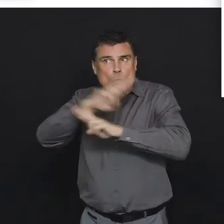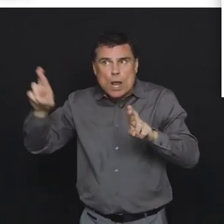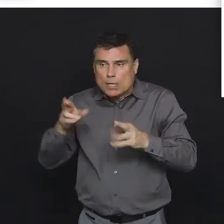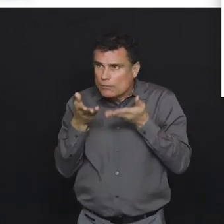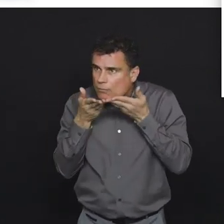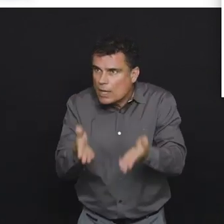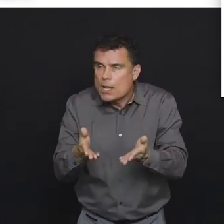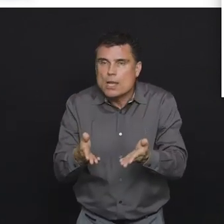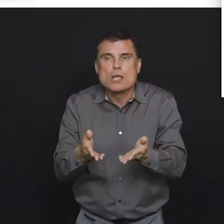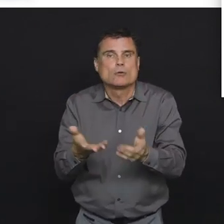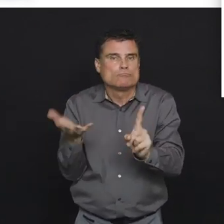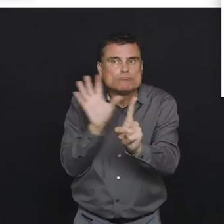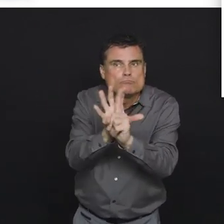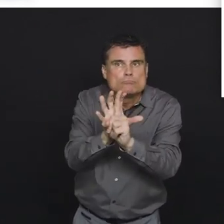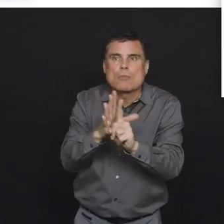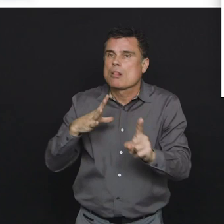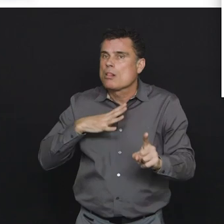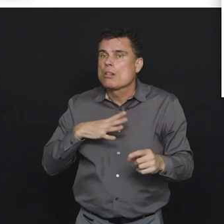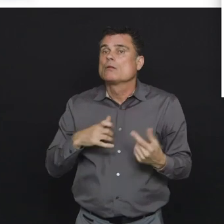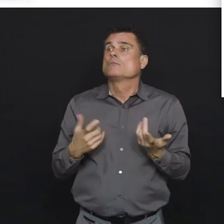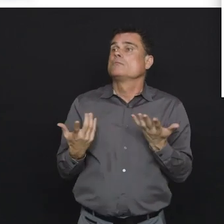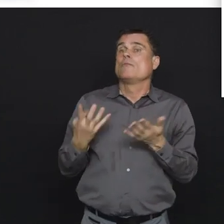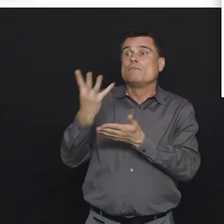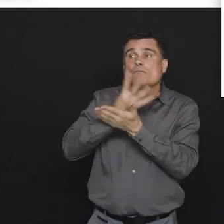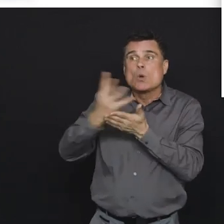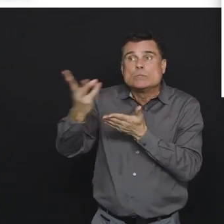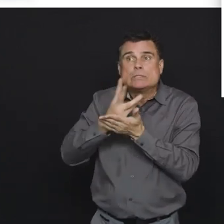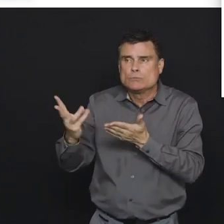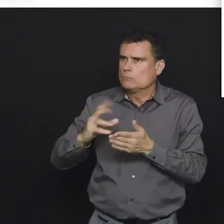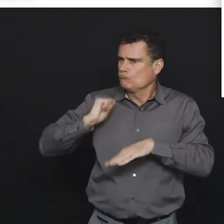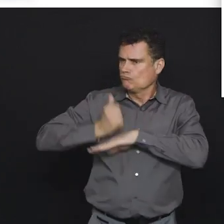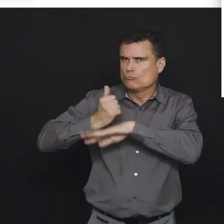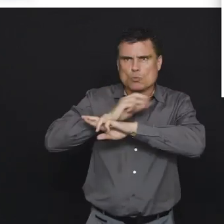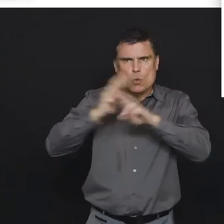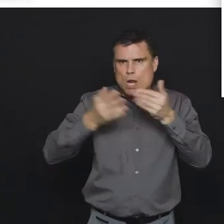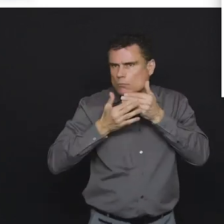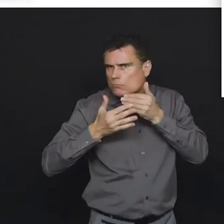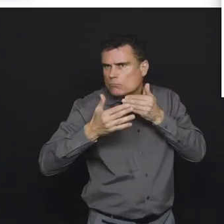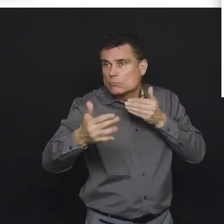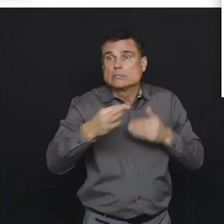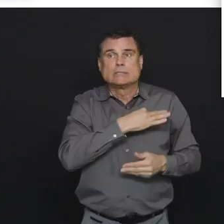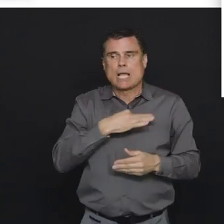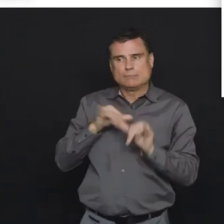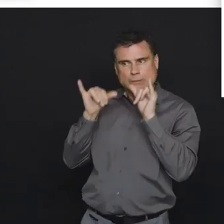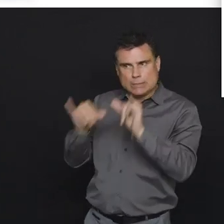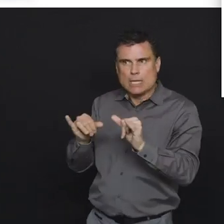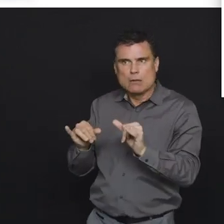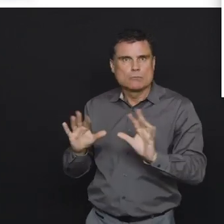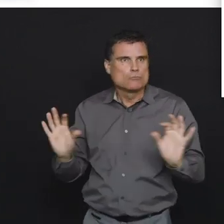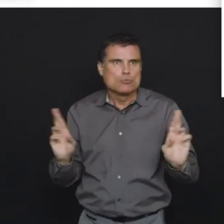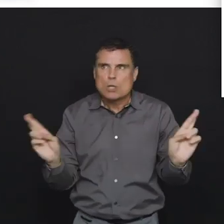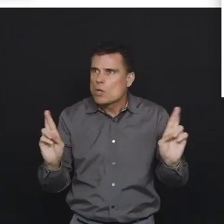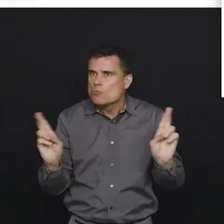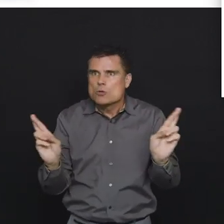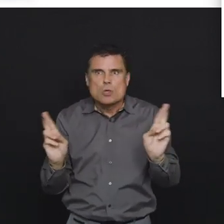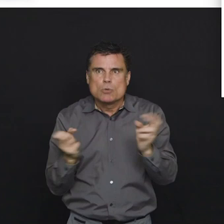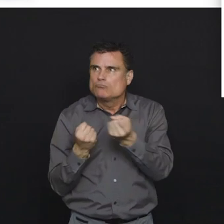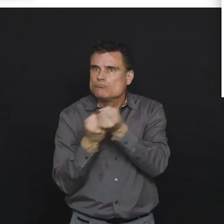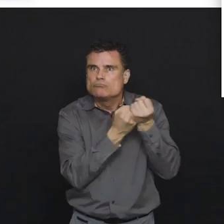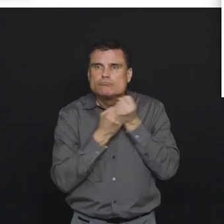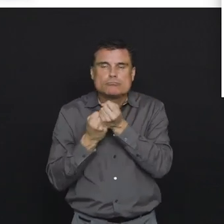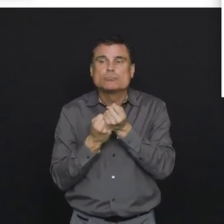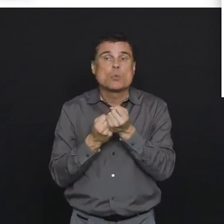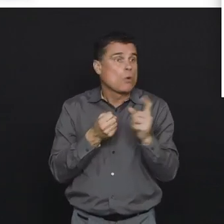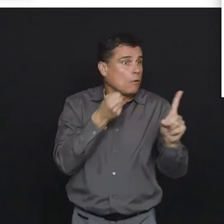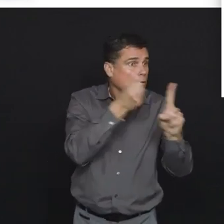staff. They're putting in place a four to six week staffing schedule based on their planning. This will involve redeployment of key clinical staff to